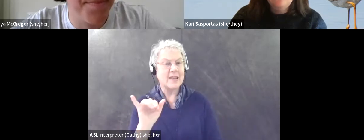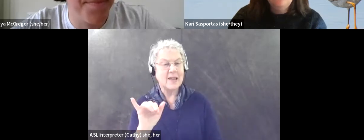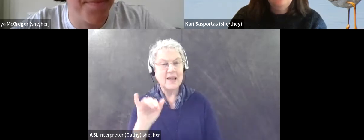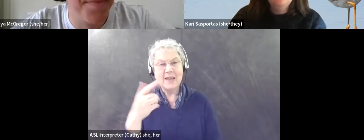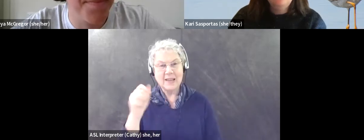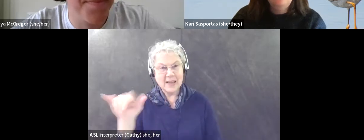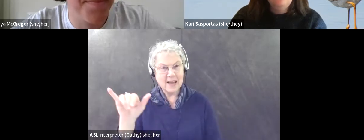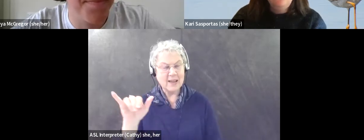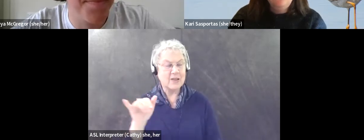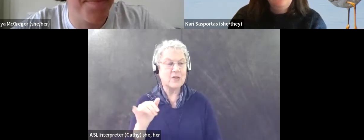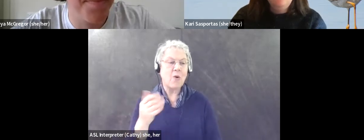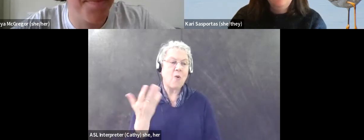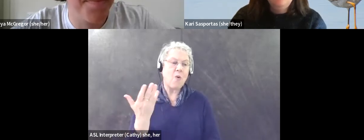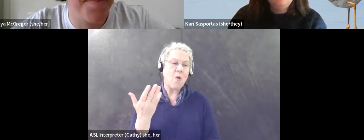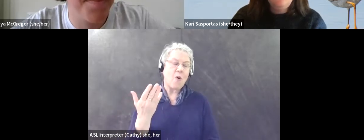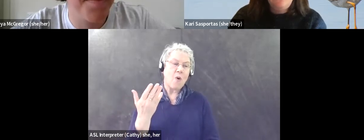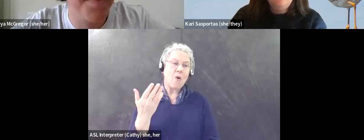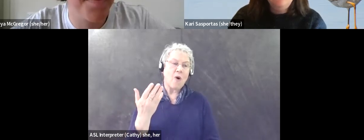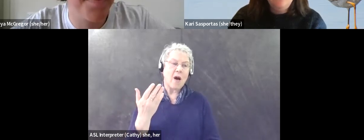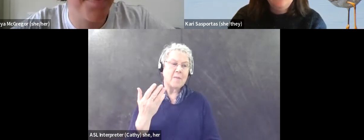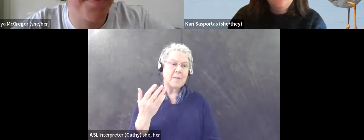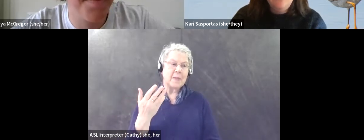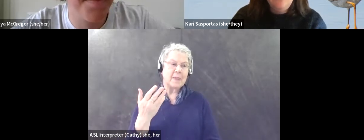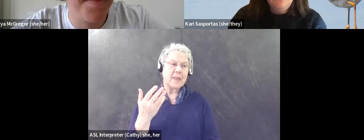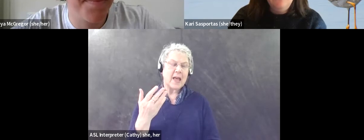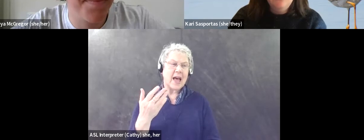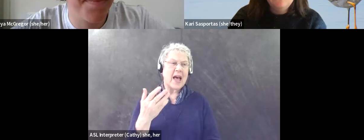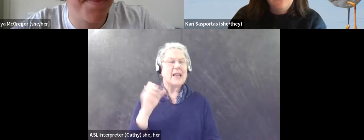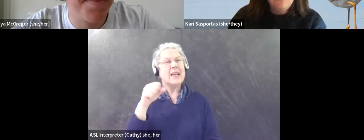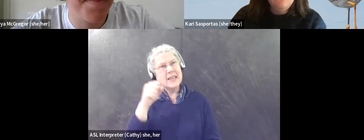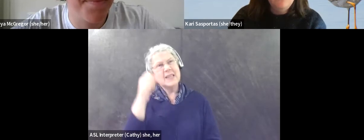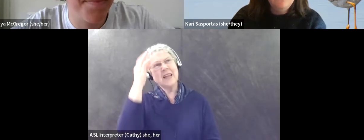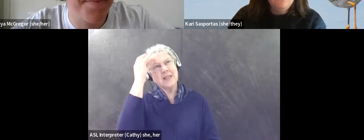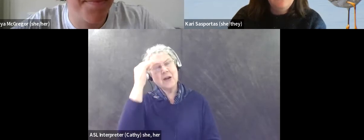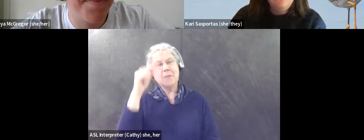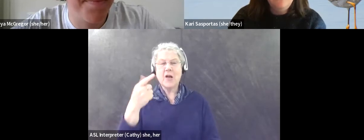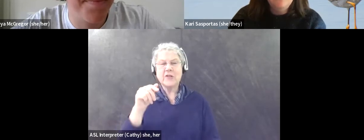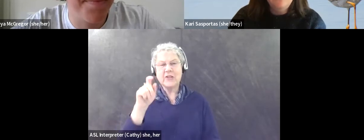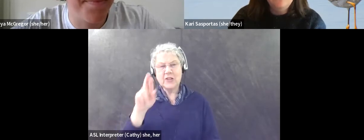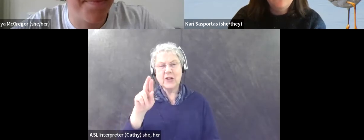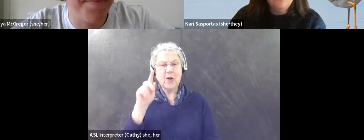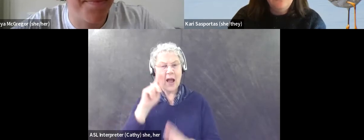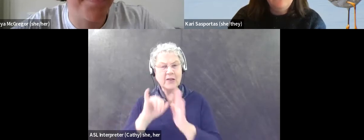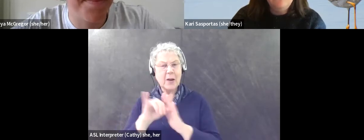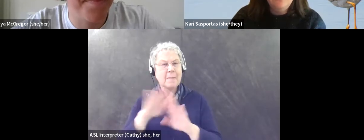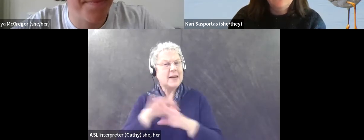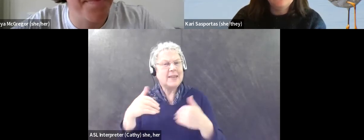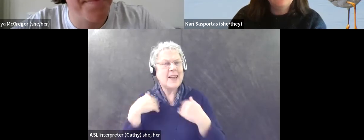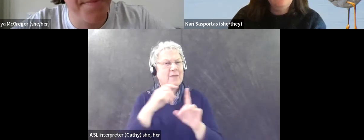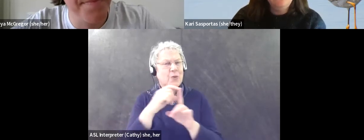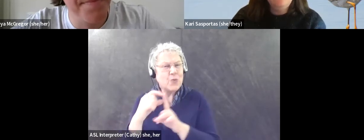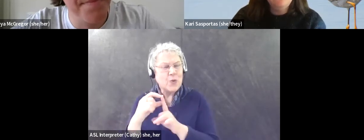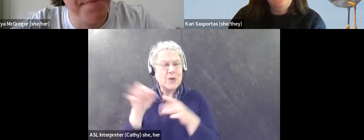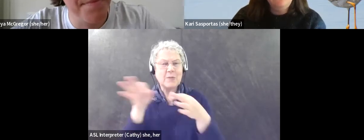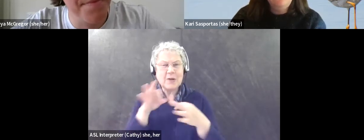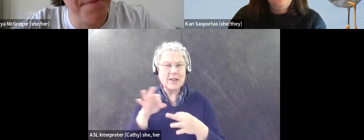gender, it, I wouldn't say that I hadn't thought about gender identity because I have, but I didn't have a language for it. I didn't feel like there was a